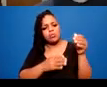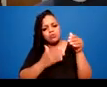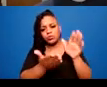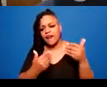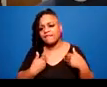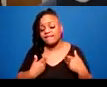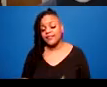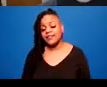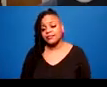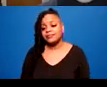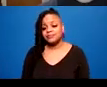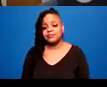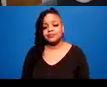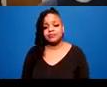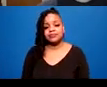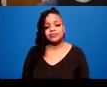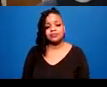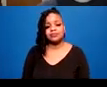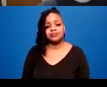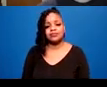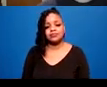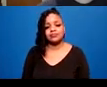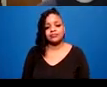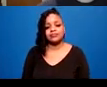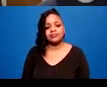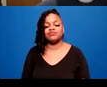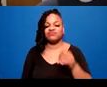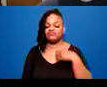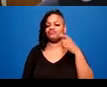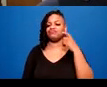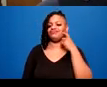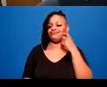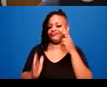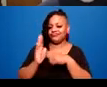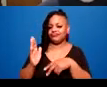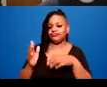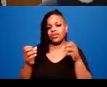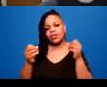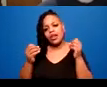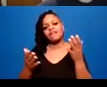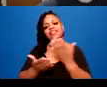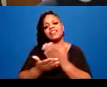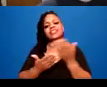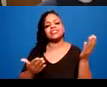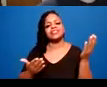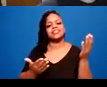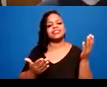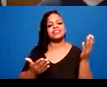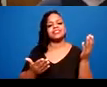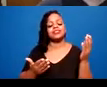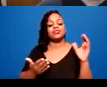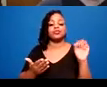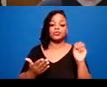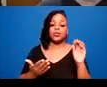So I read a lot of things just now, so I just wanted to remind you to stretch however